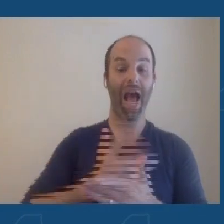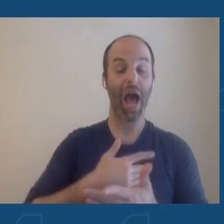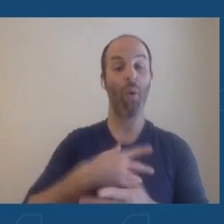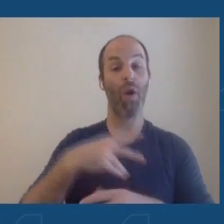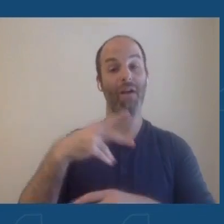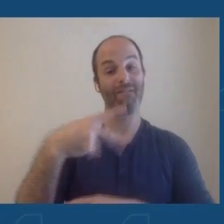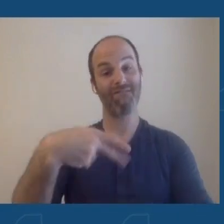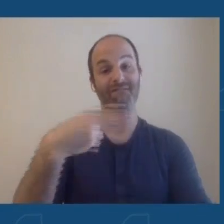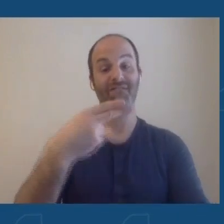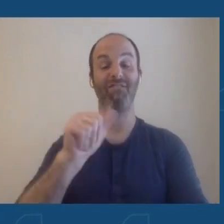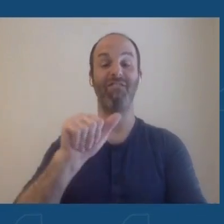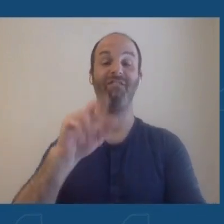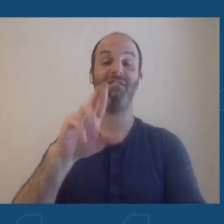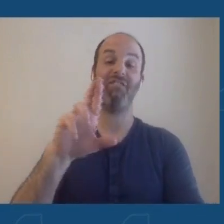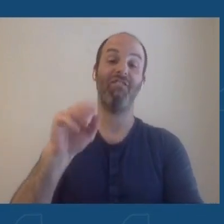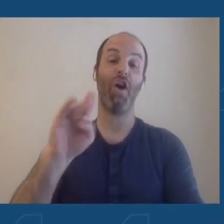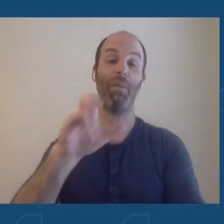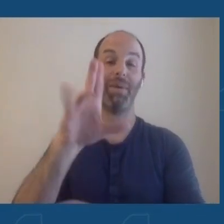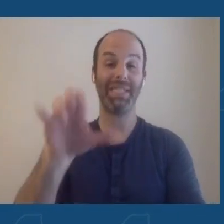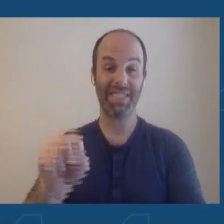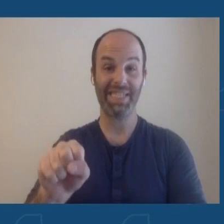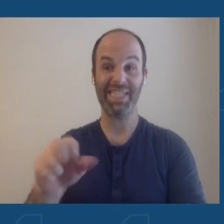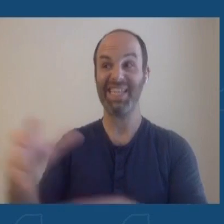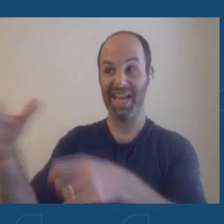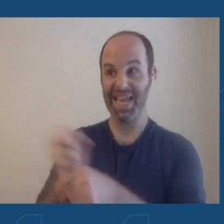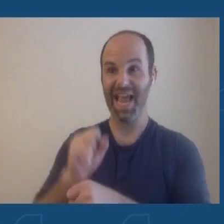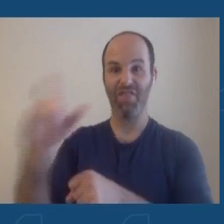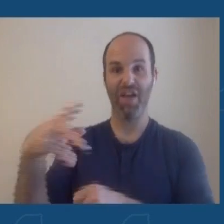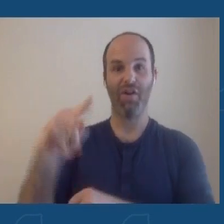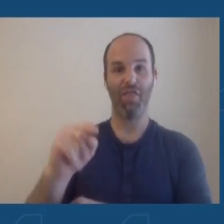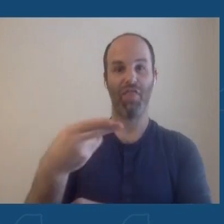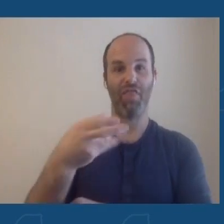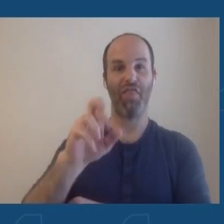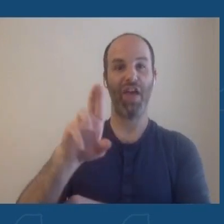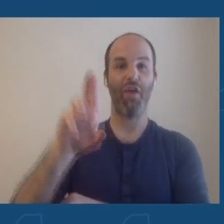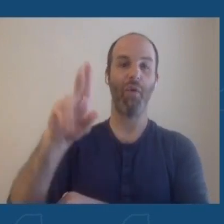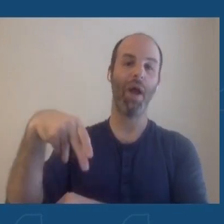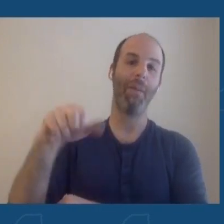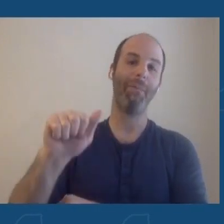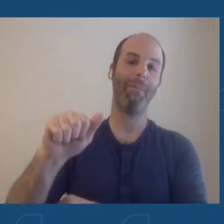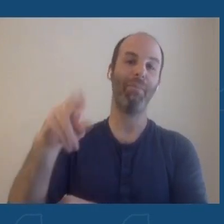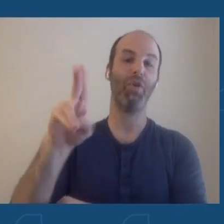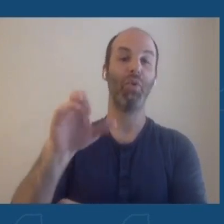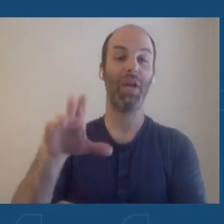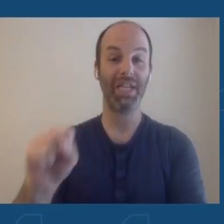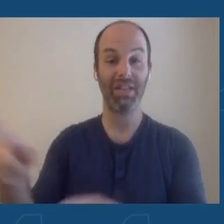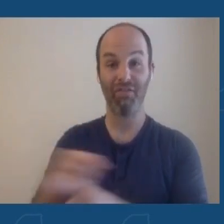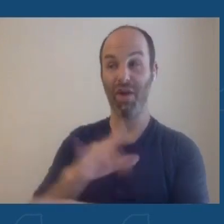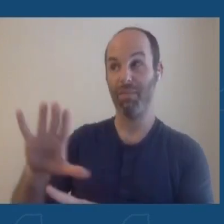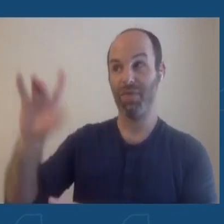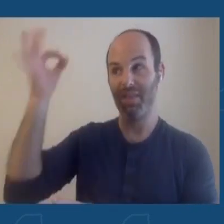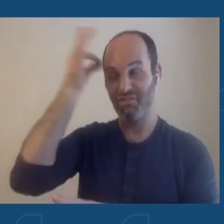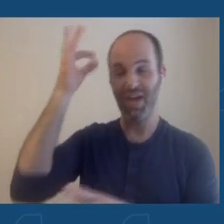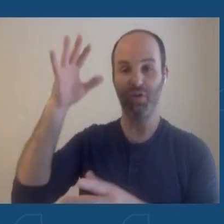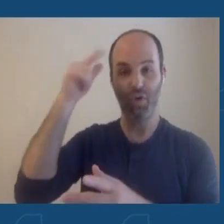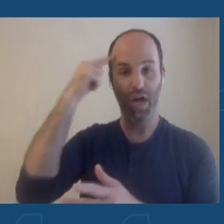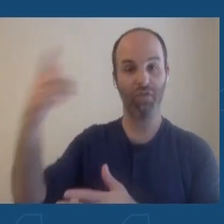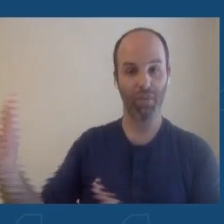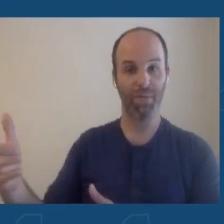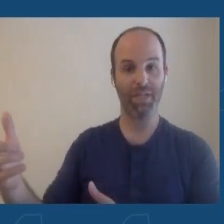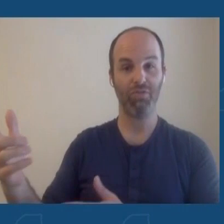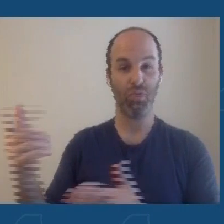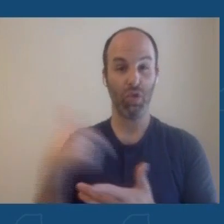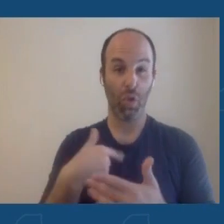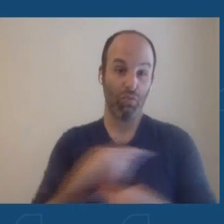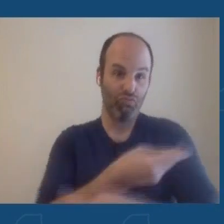of therapeutics from the federal government. So that's an important part of what we're doing. So let's get people, you know, this hotline